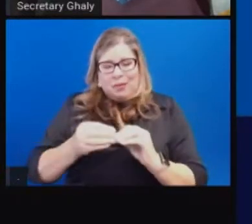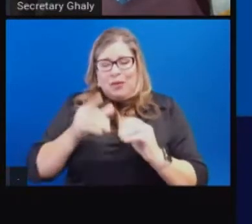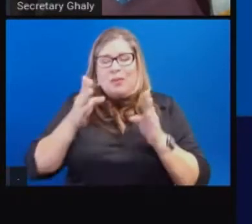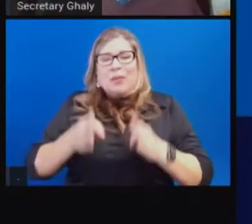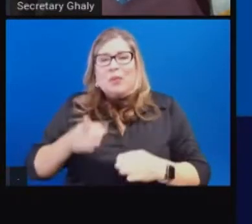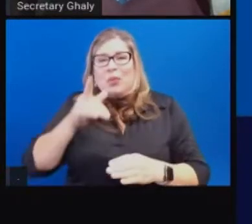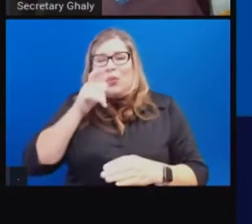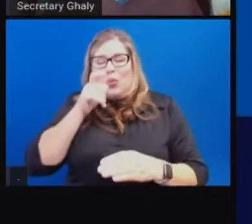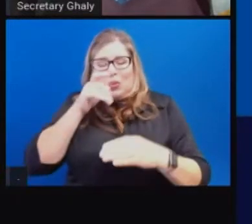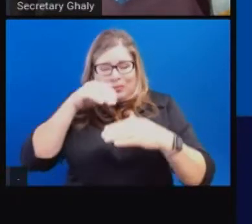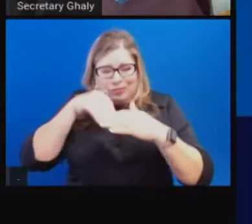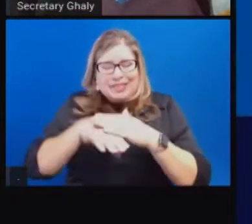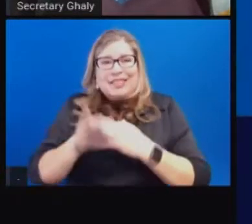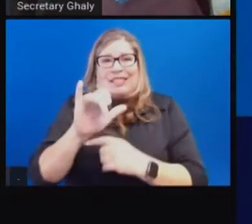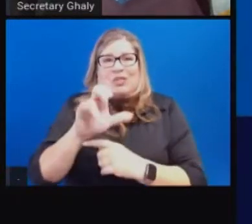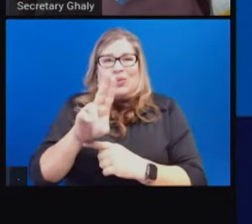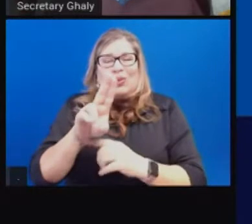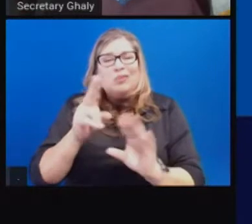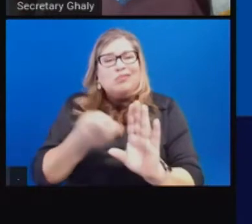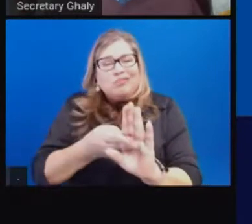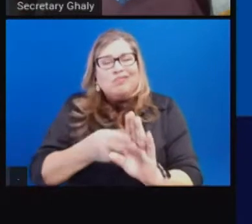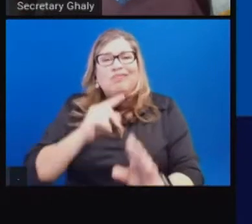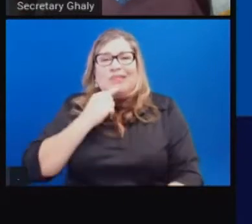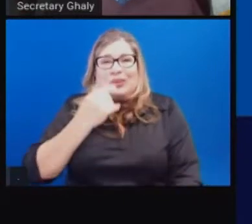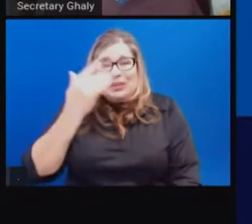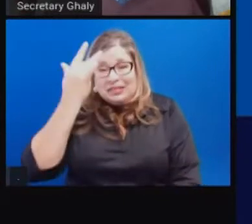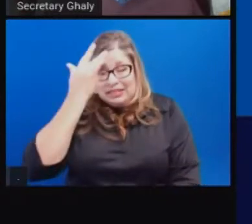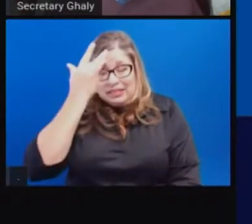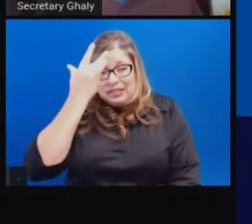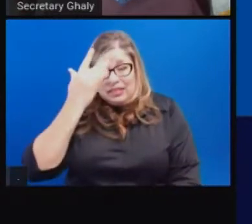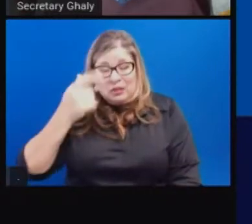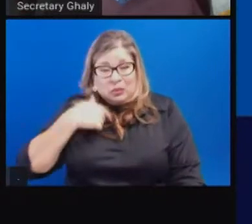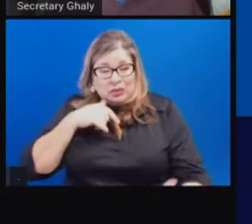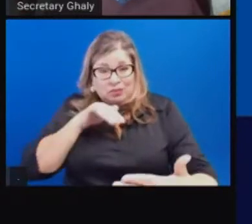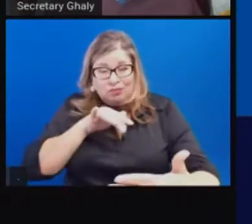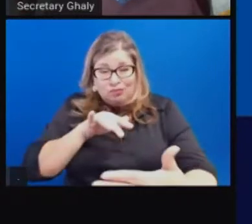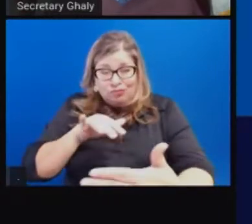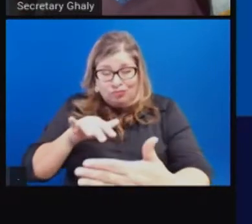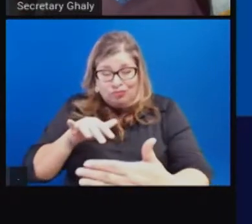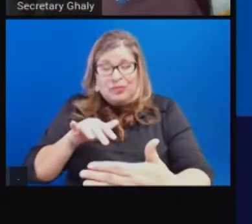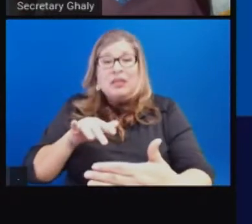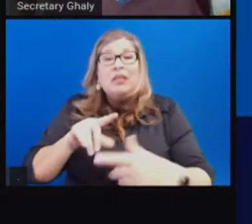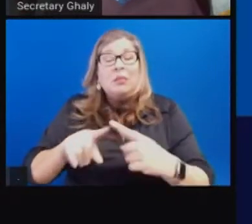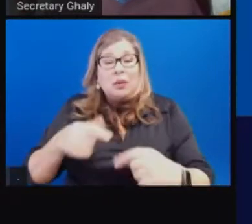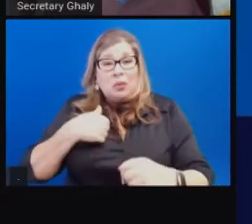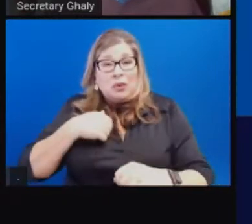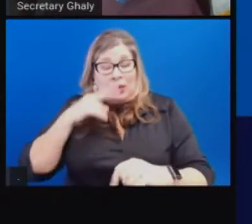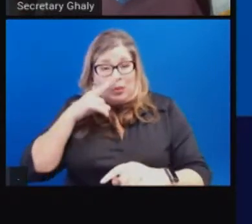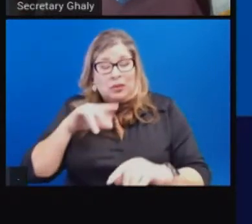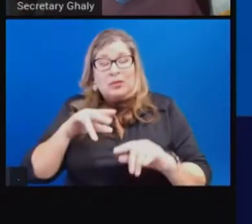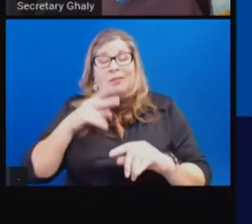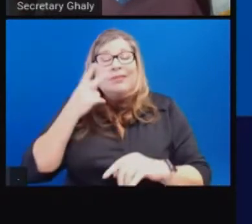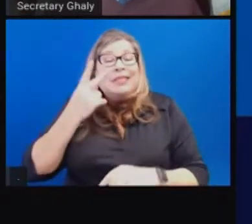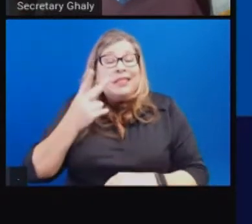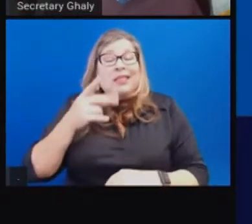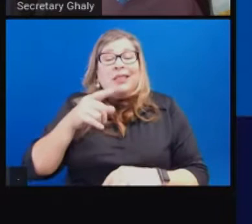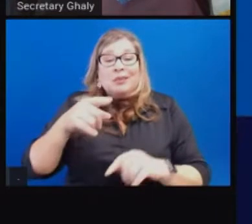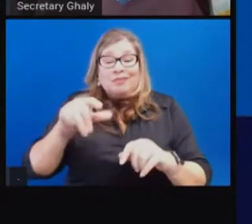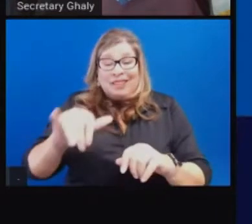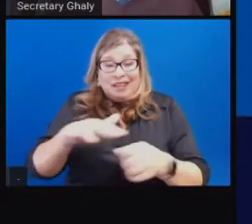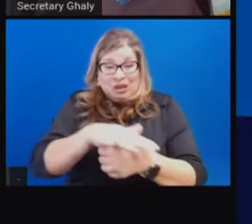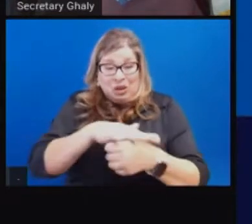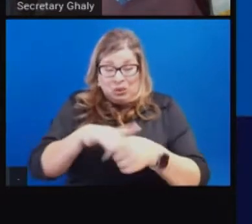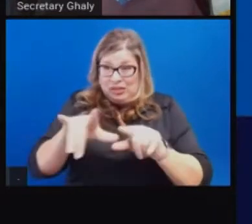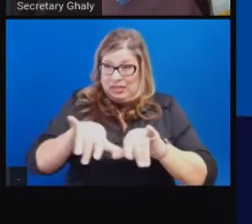but that after at least three weeks after the region was under the order, that we would then look at